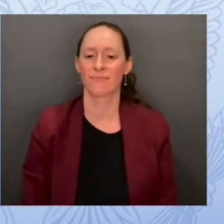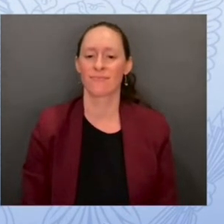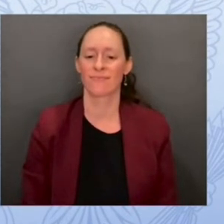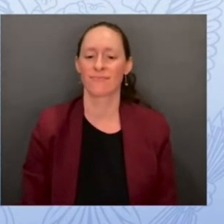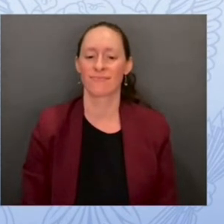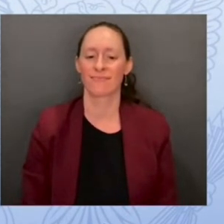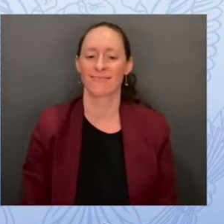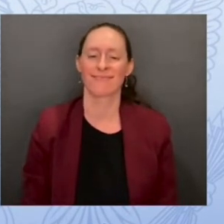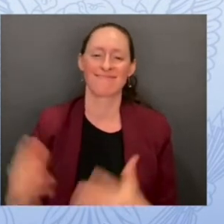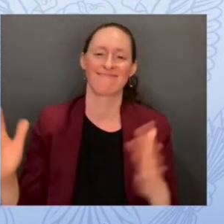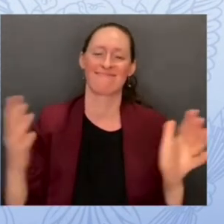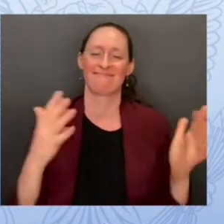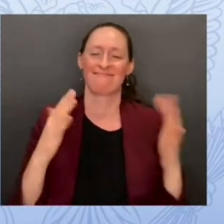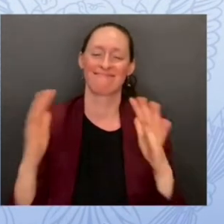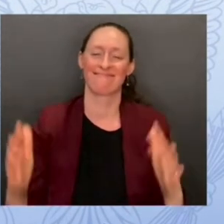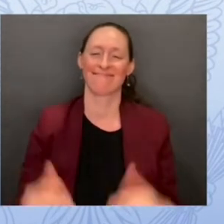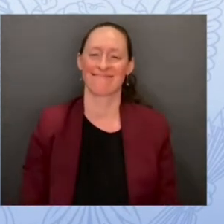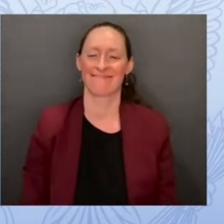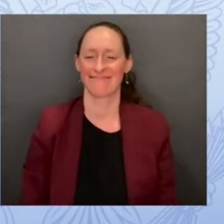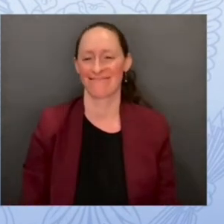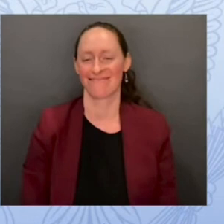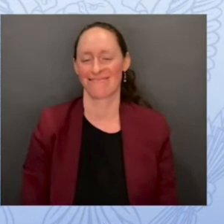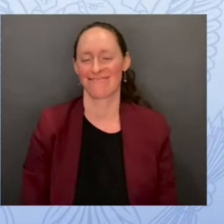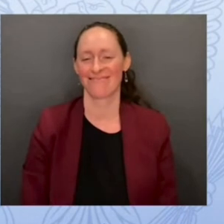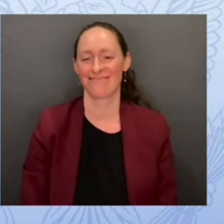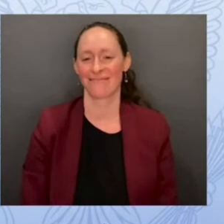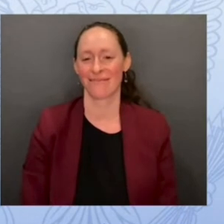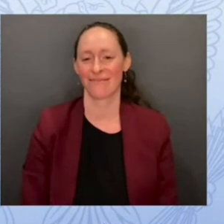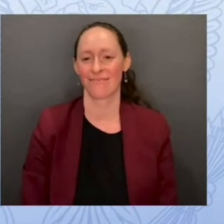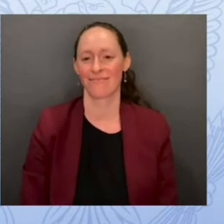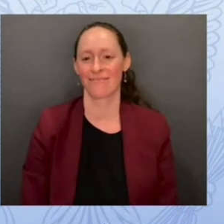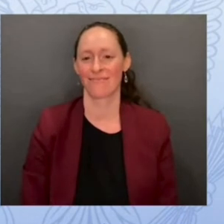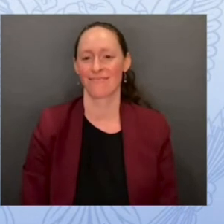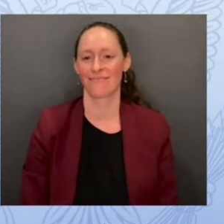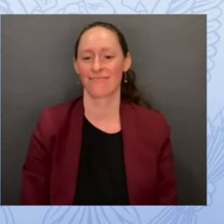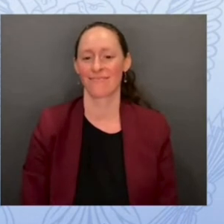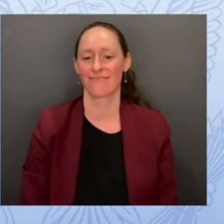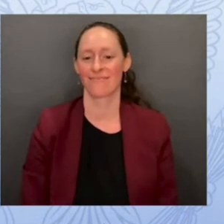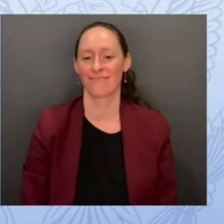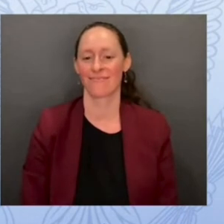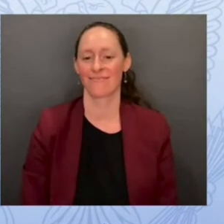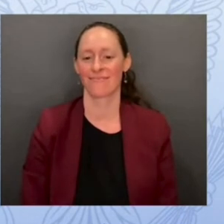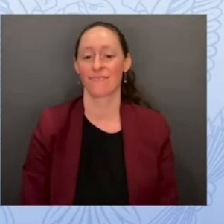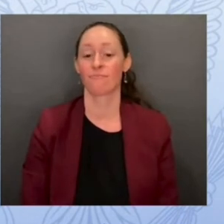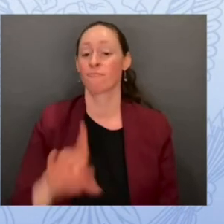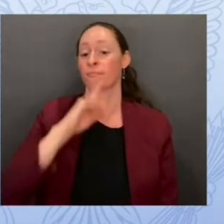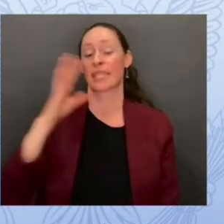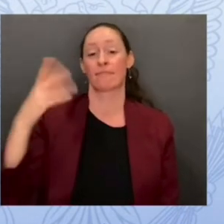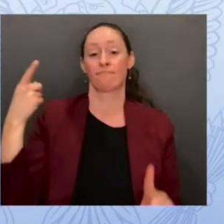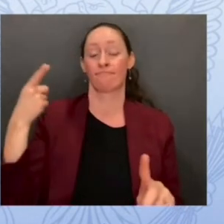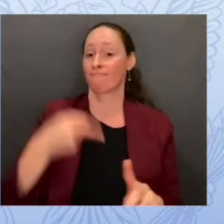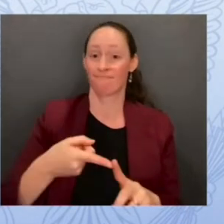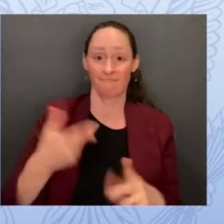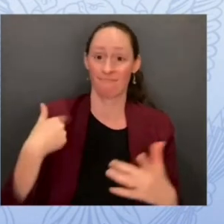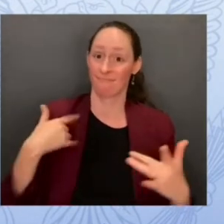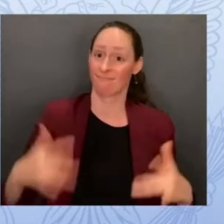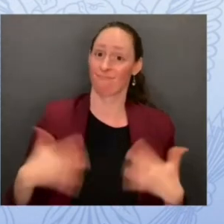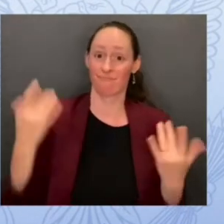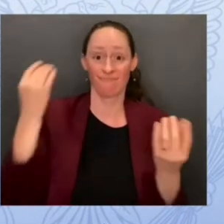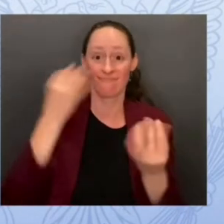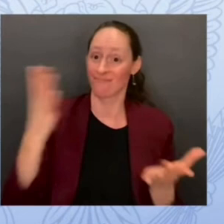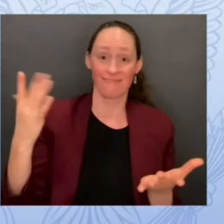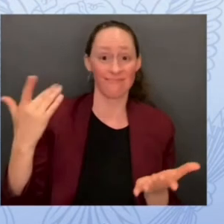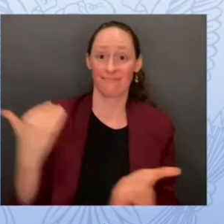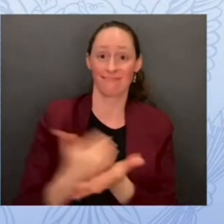And speaking of leadership and partners, I am really delighted to introduce our next speaker,